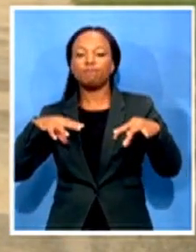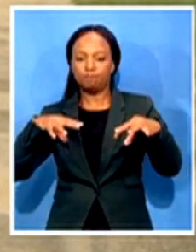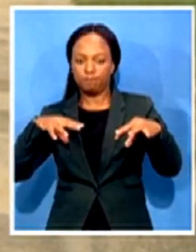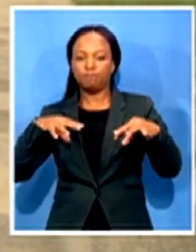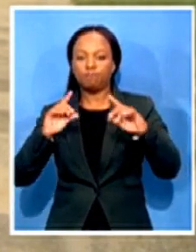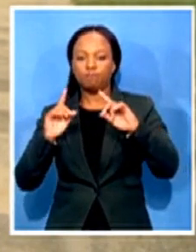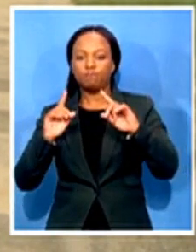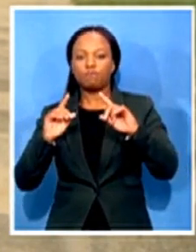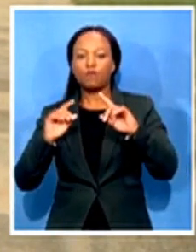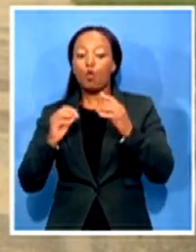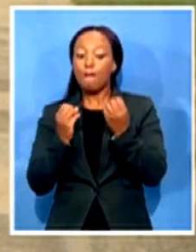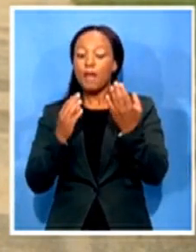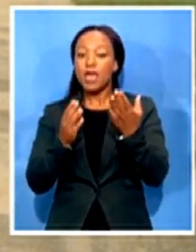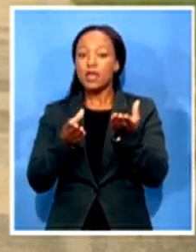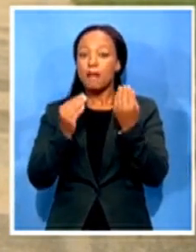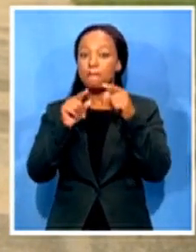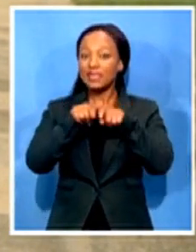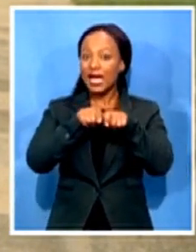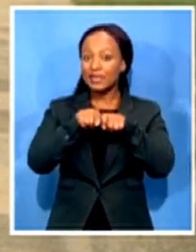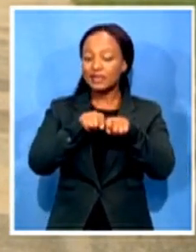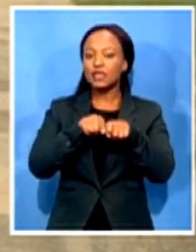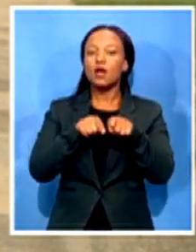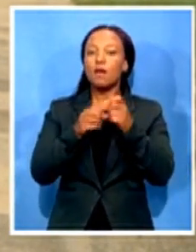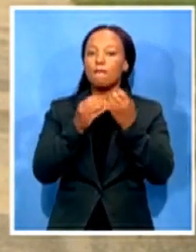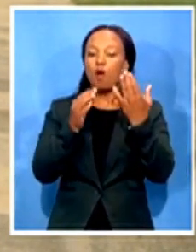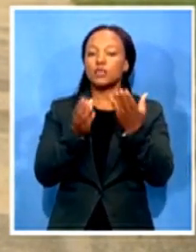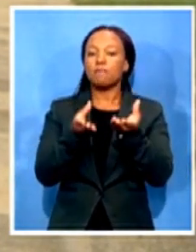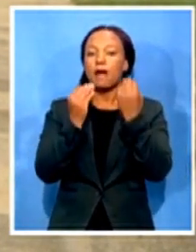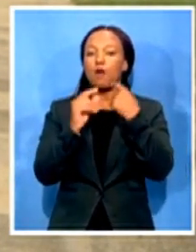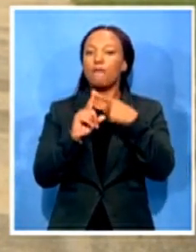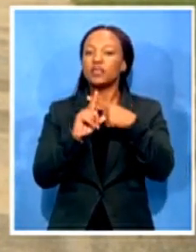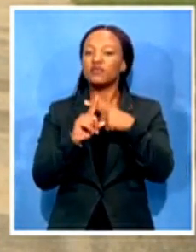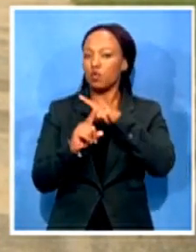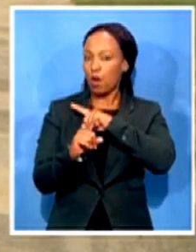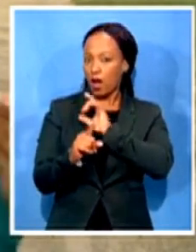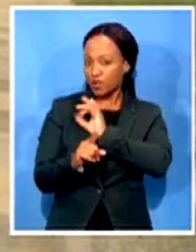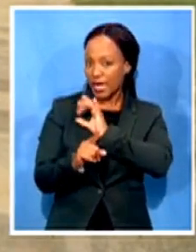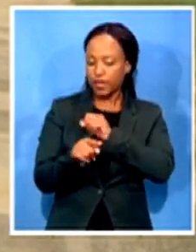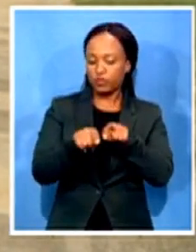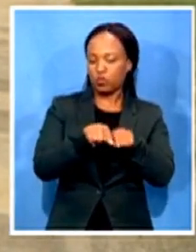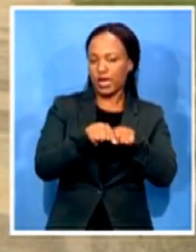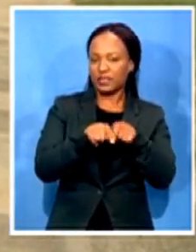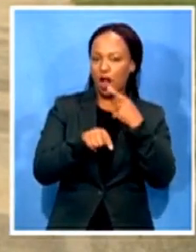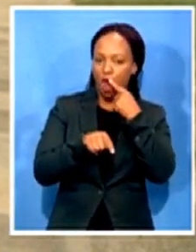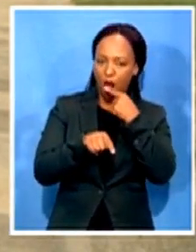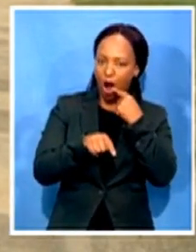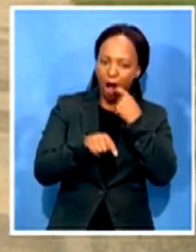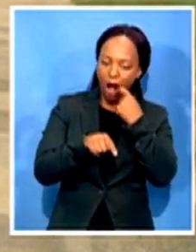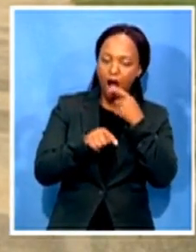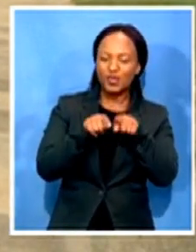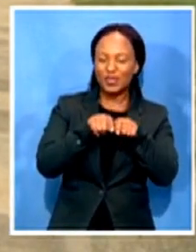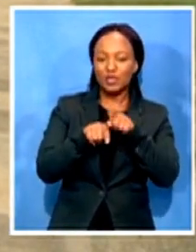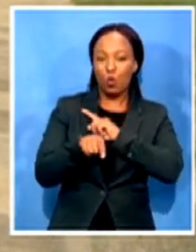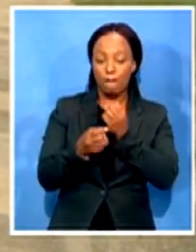-19 that tells you what it tells you that the situation isn't as good as it's supposed to be at the border post and